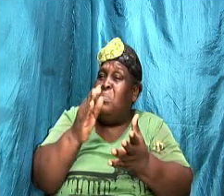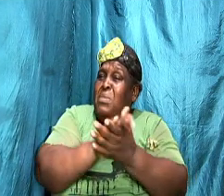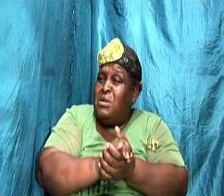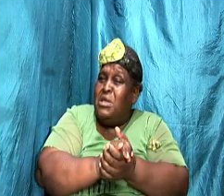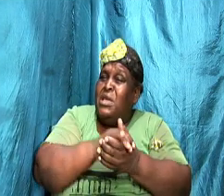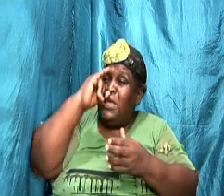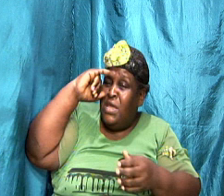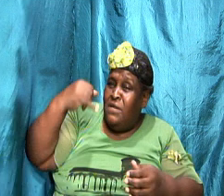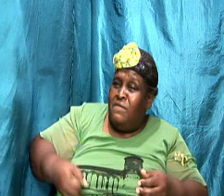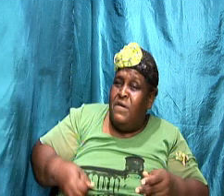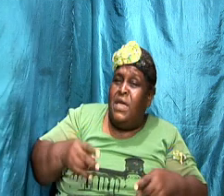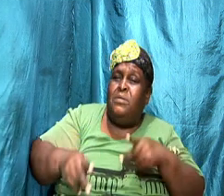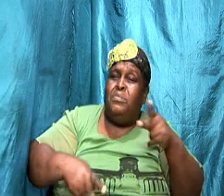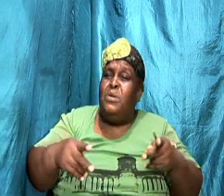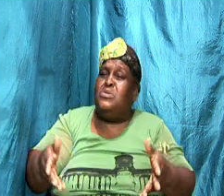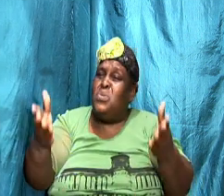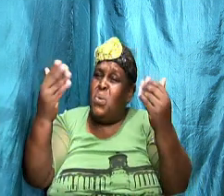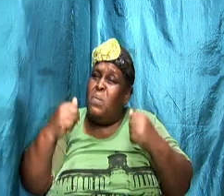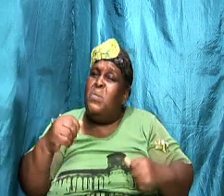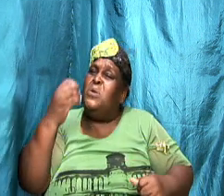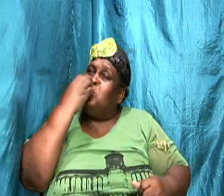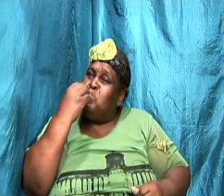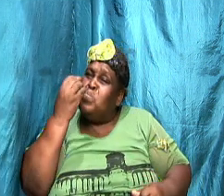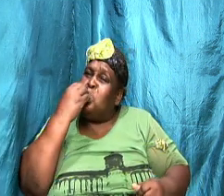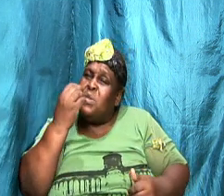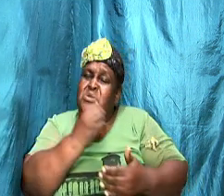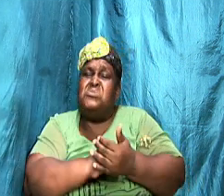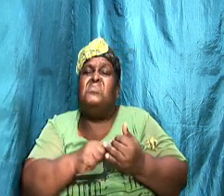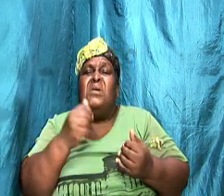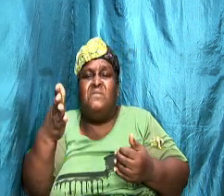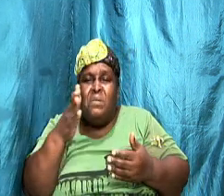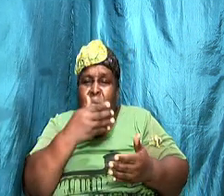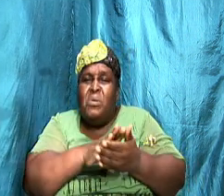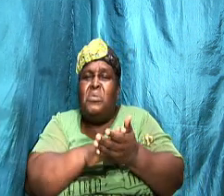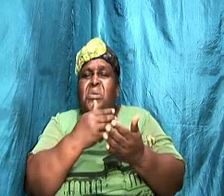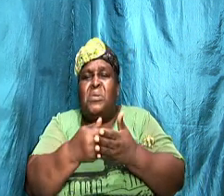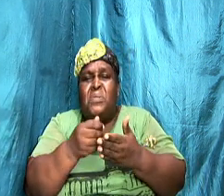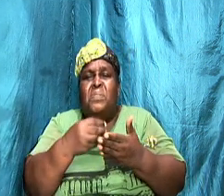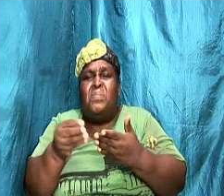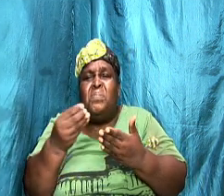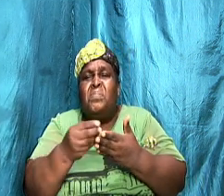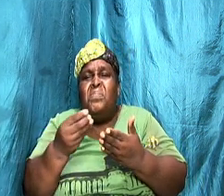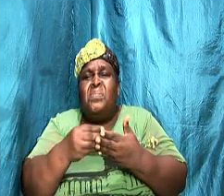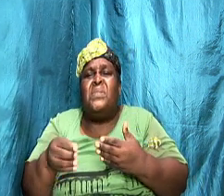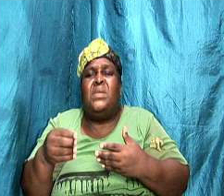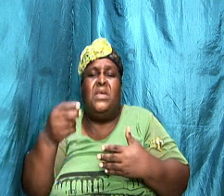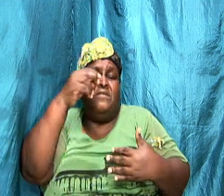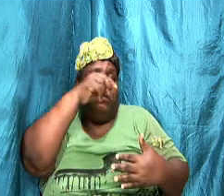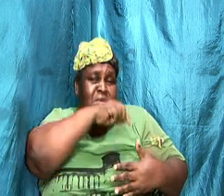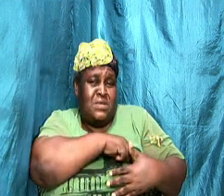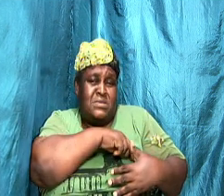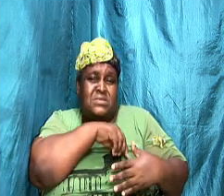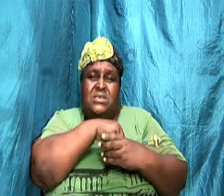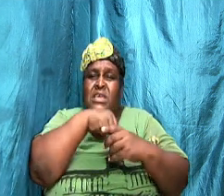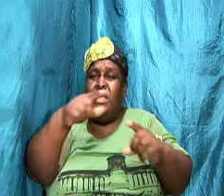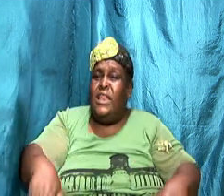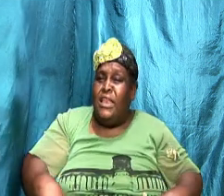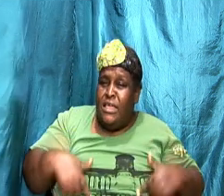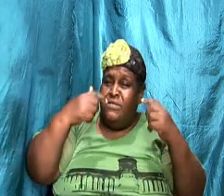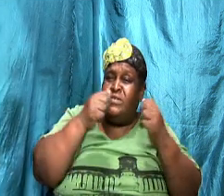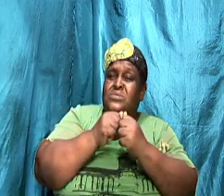people to come and heat up some of your money right you invest in living together